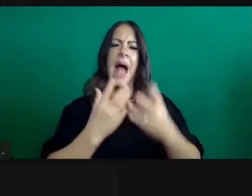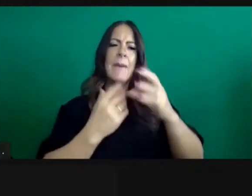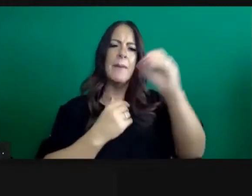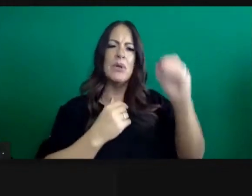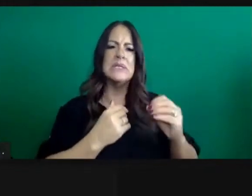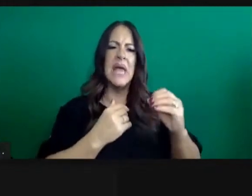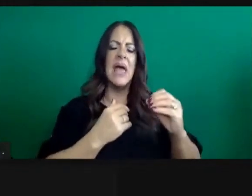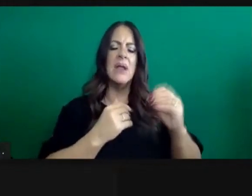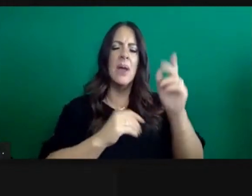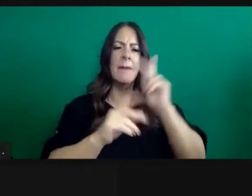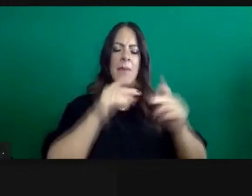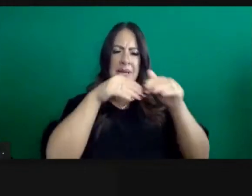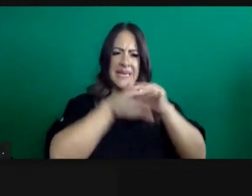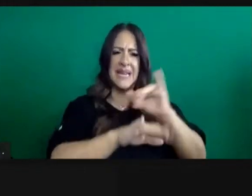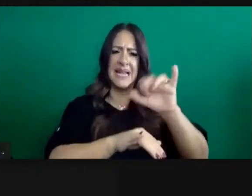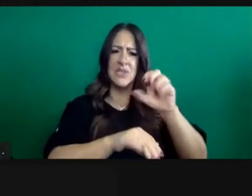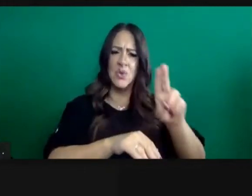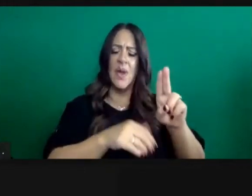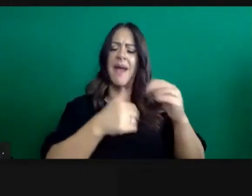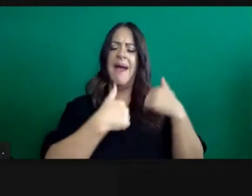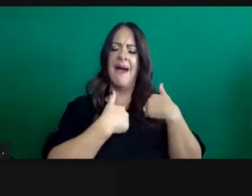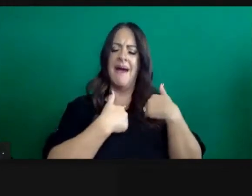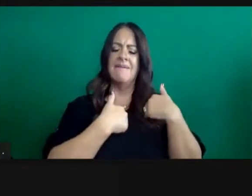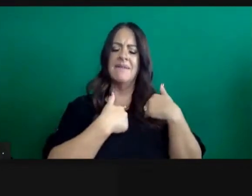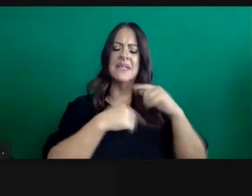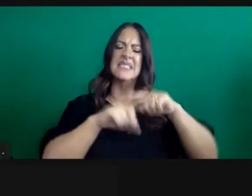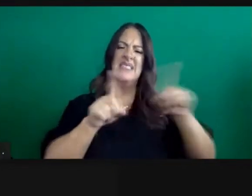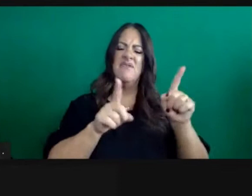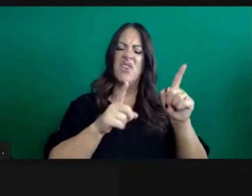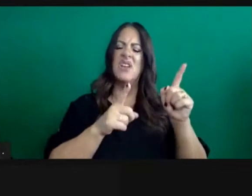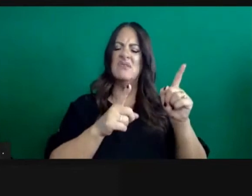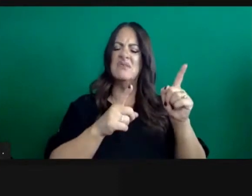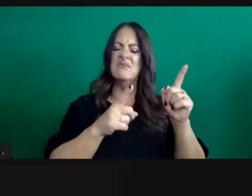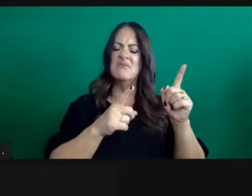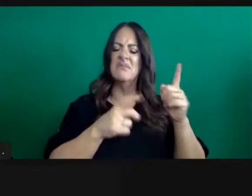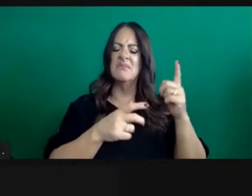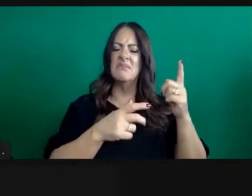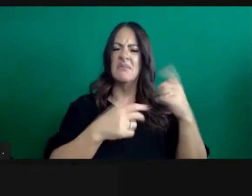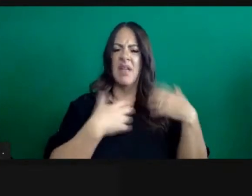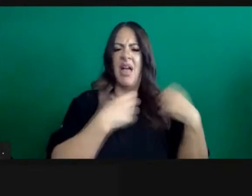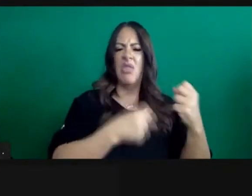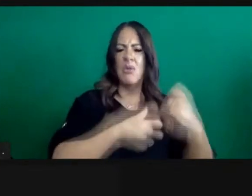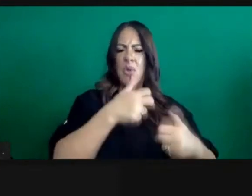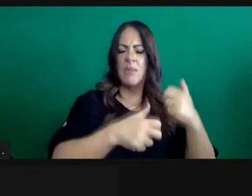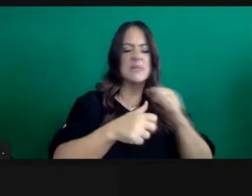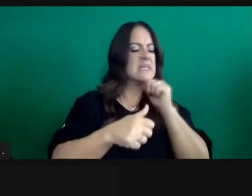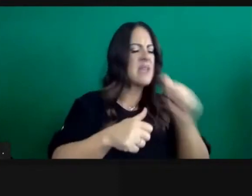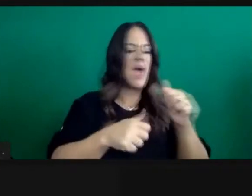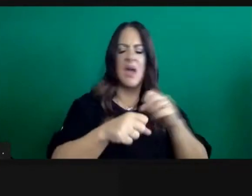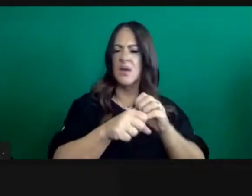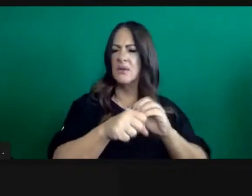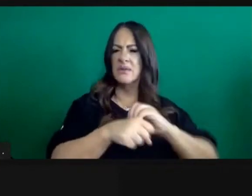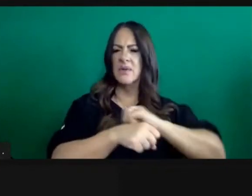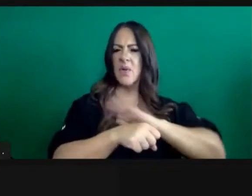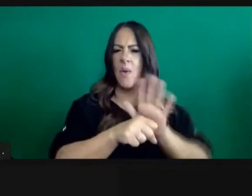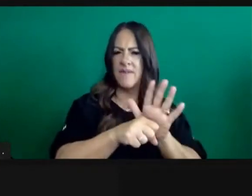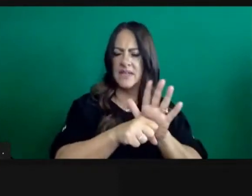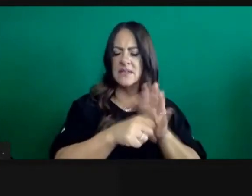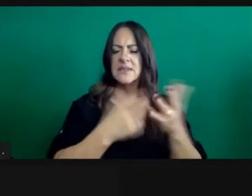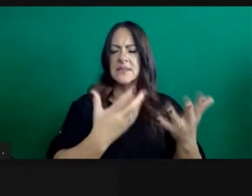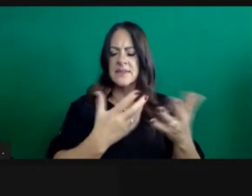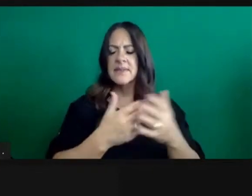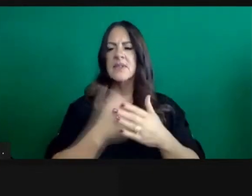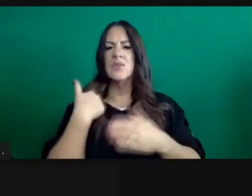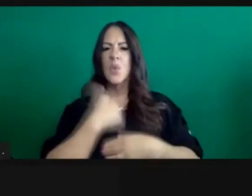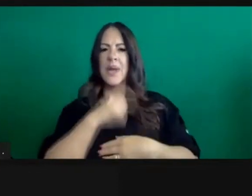region's ICU capacity is used up primarily for COVID, we consider that region at risk for not